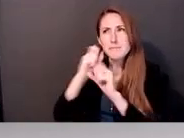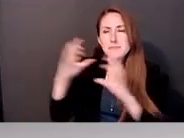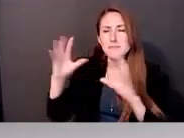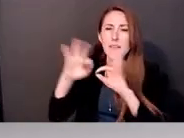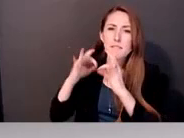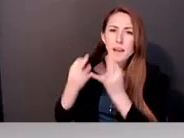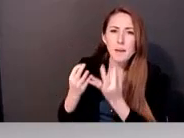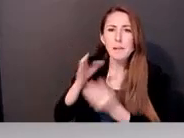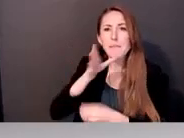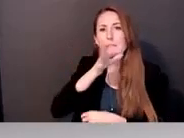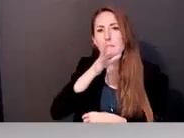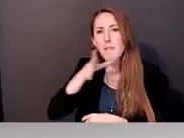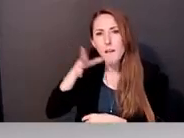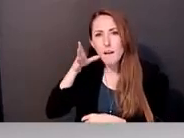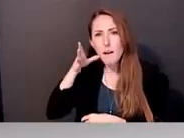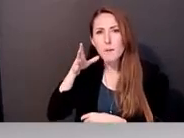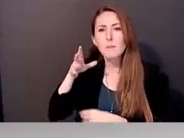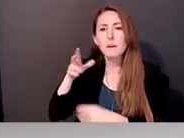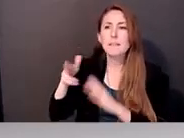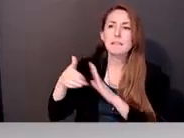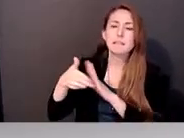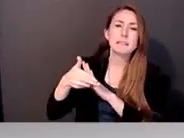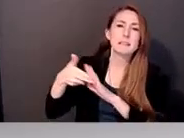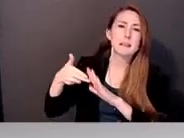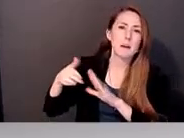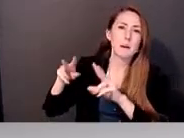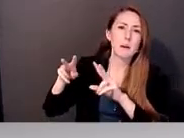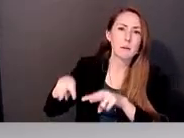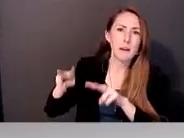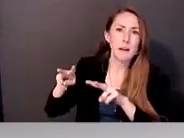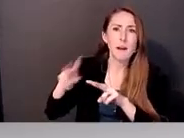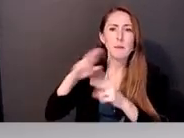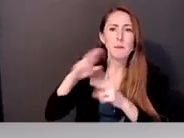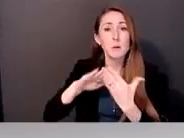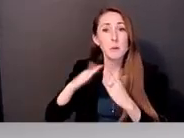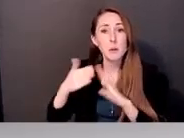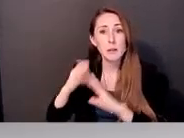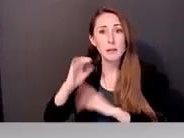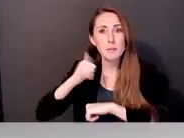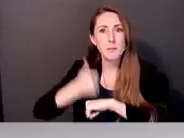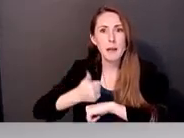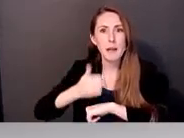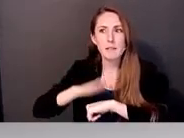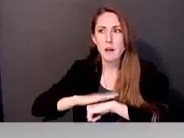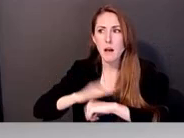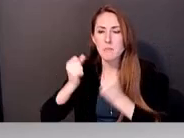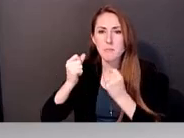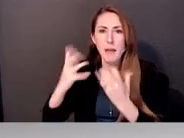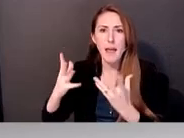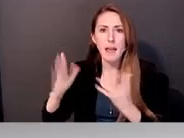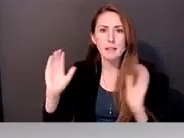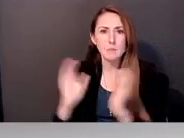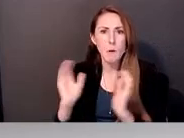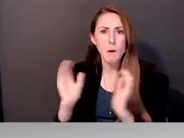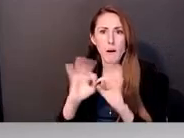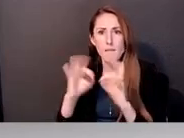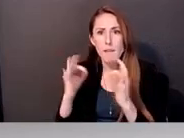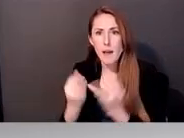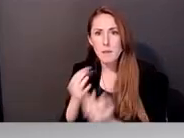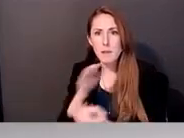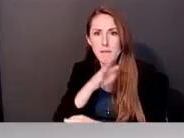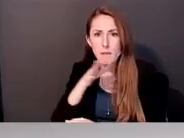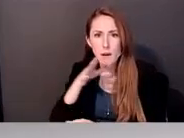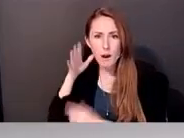that is built on numerous family farms and these small productions. Um, but most